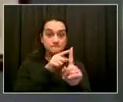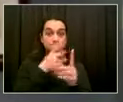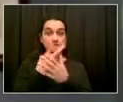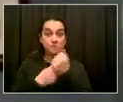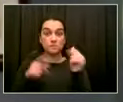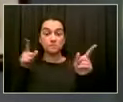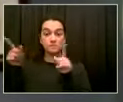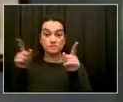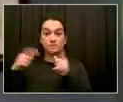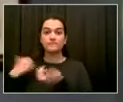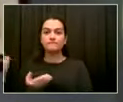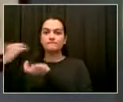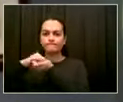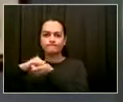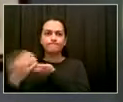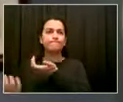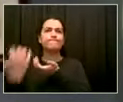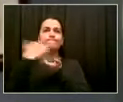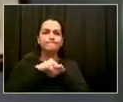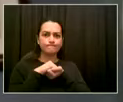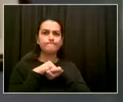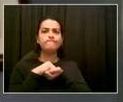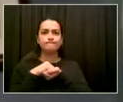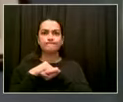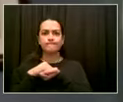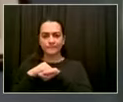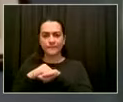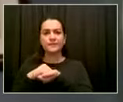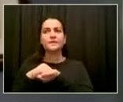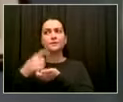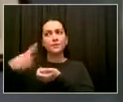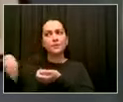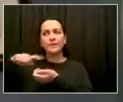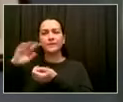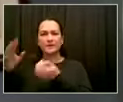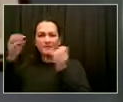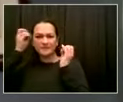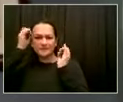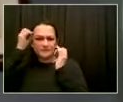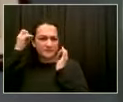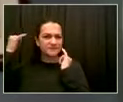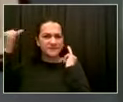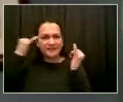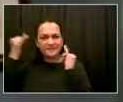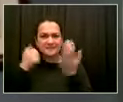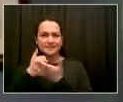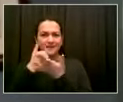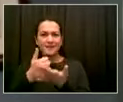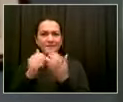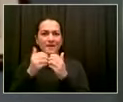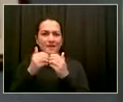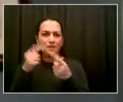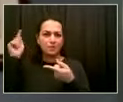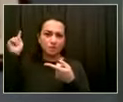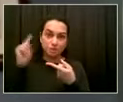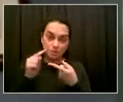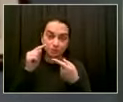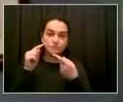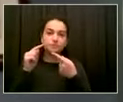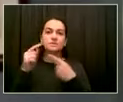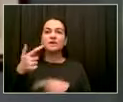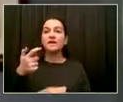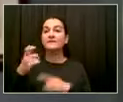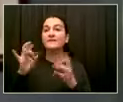-violence initiative I had worked along, and I had the opportunity and privilege of working alongside both Lance and Todd and a number of statewide